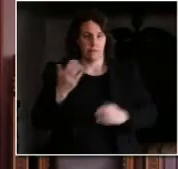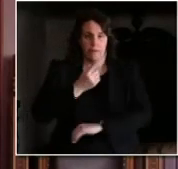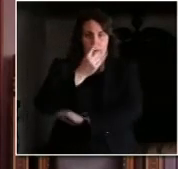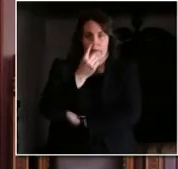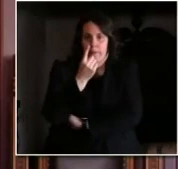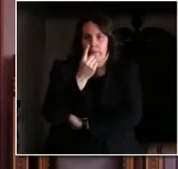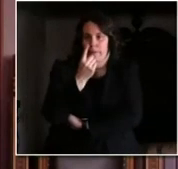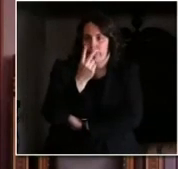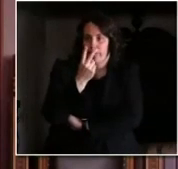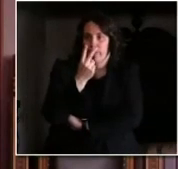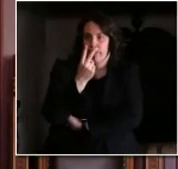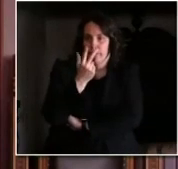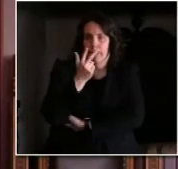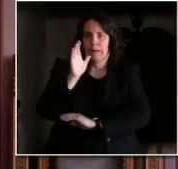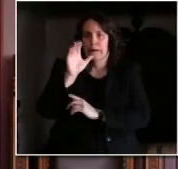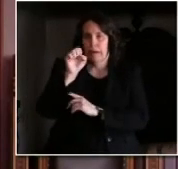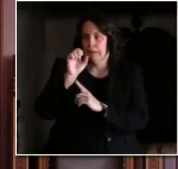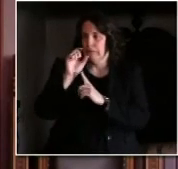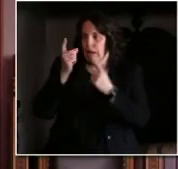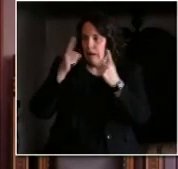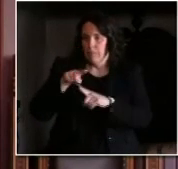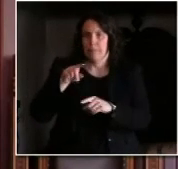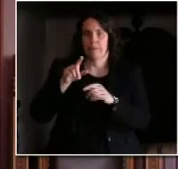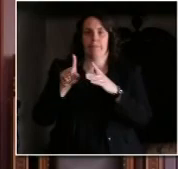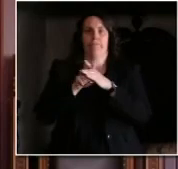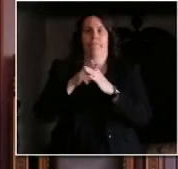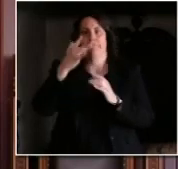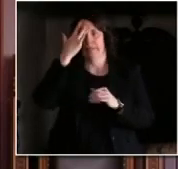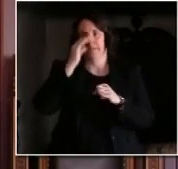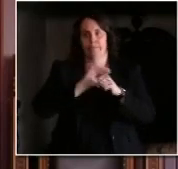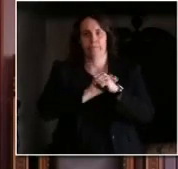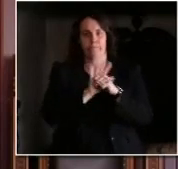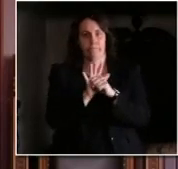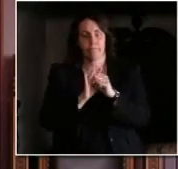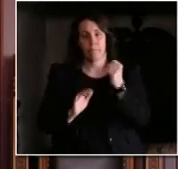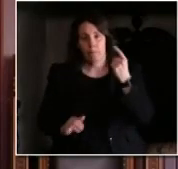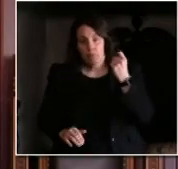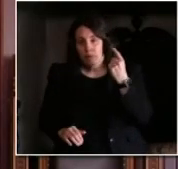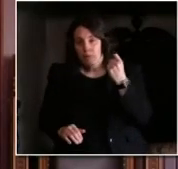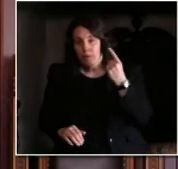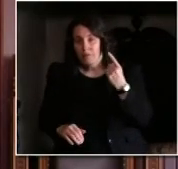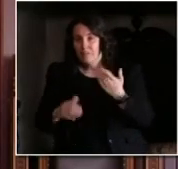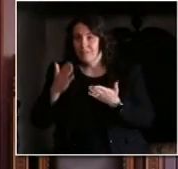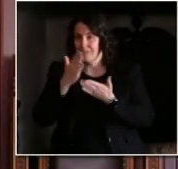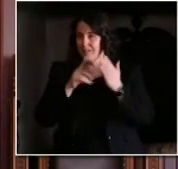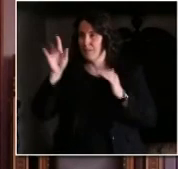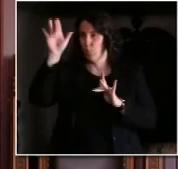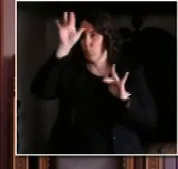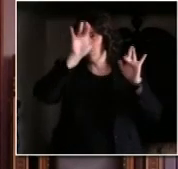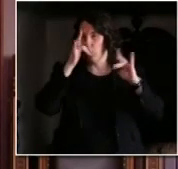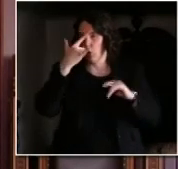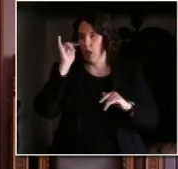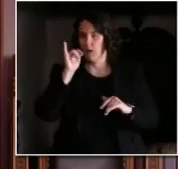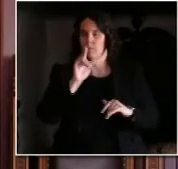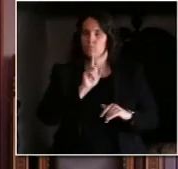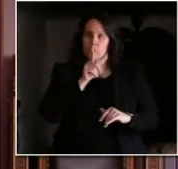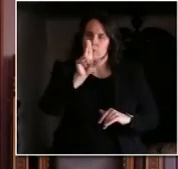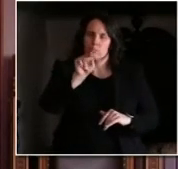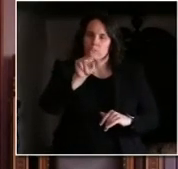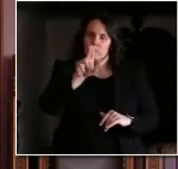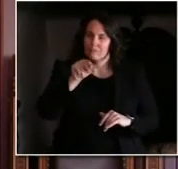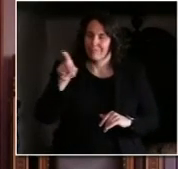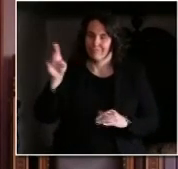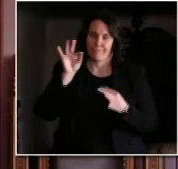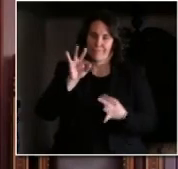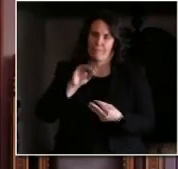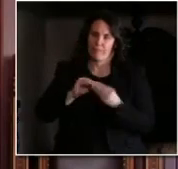the likelihood of every county in the state having someone who is COVID positive is real strong I mean the